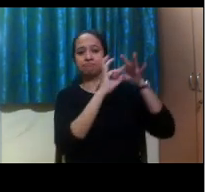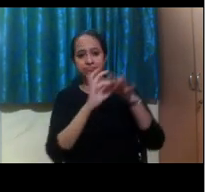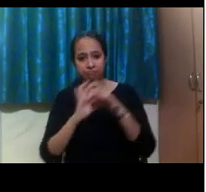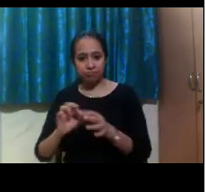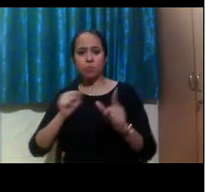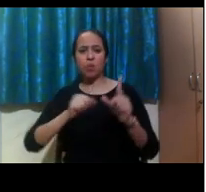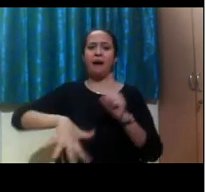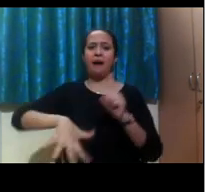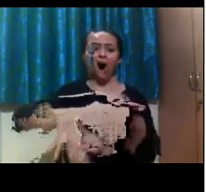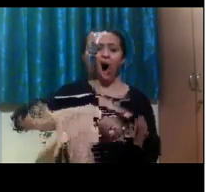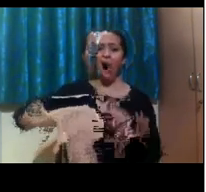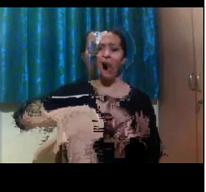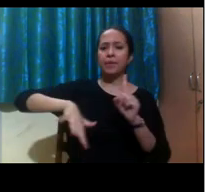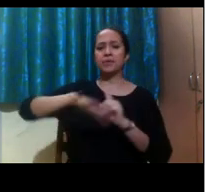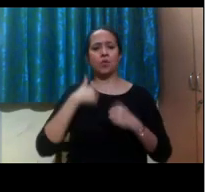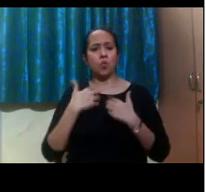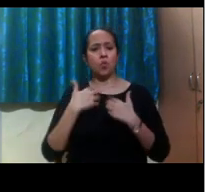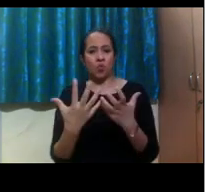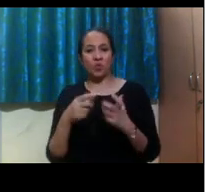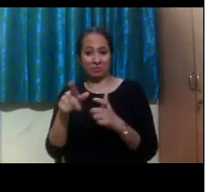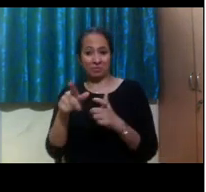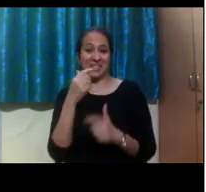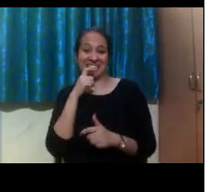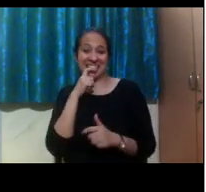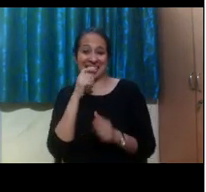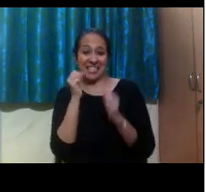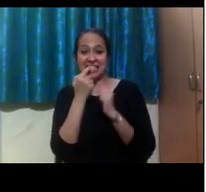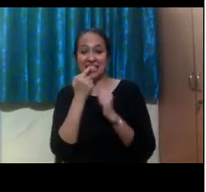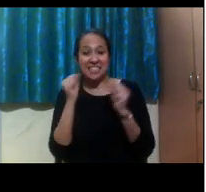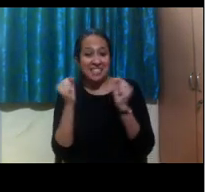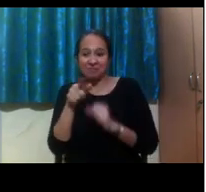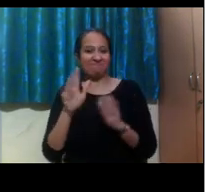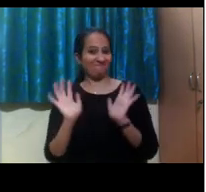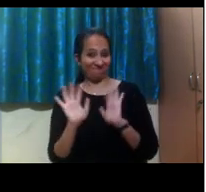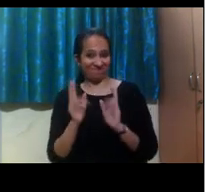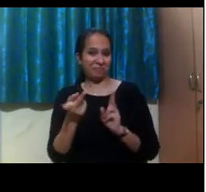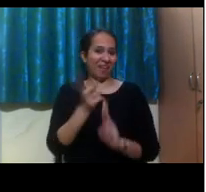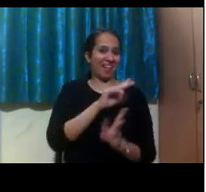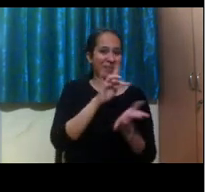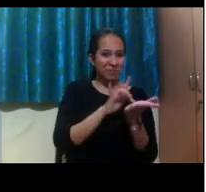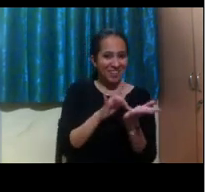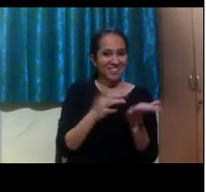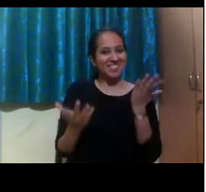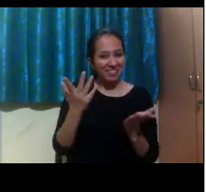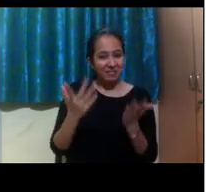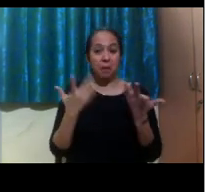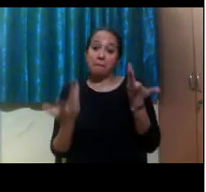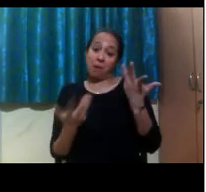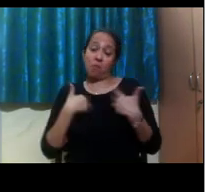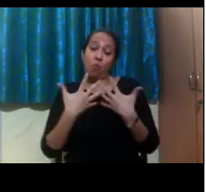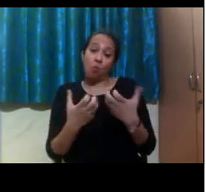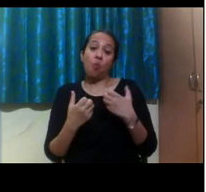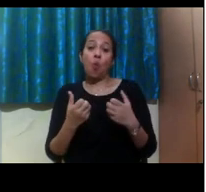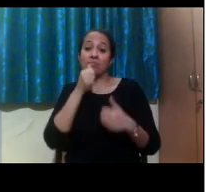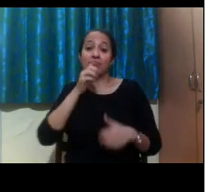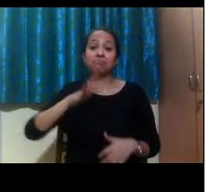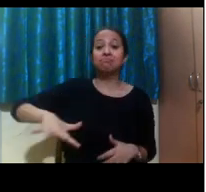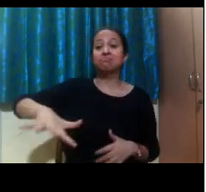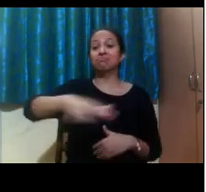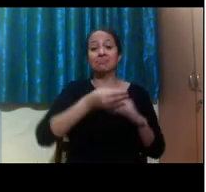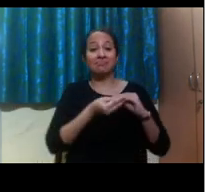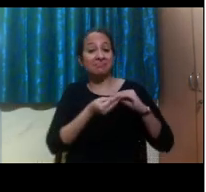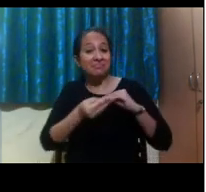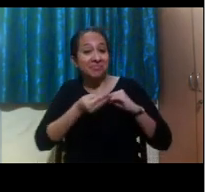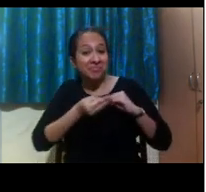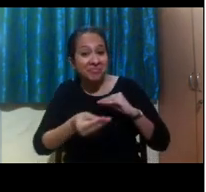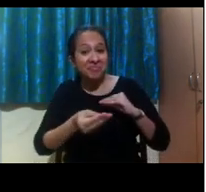Maybe you don't want to be in snow like the student and maybe you want to be closer to the ocean or different, different